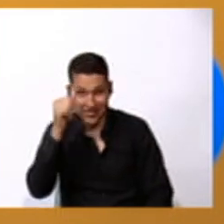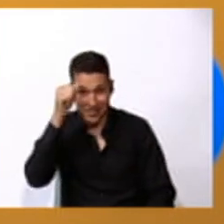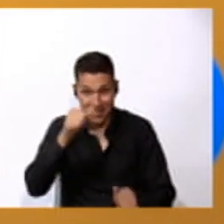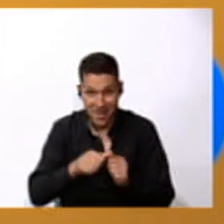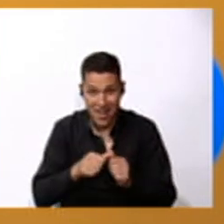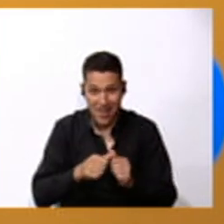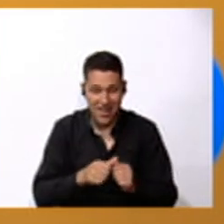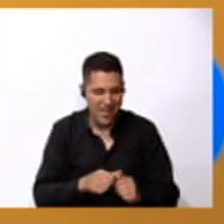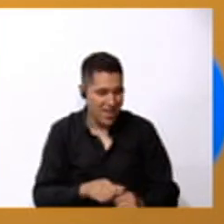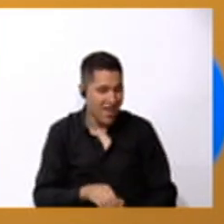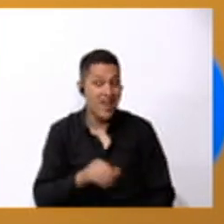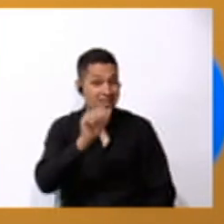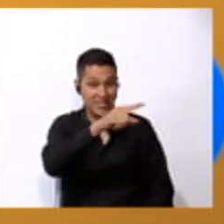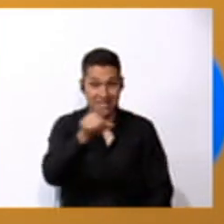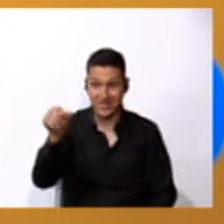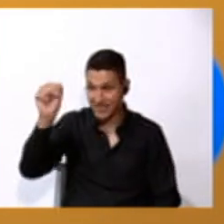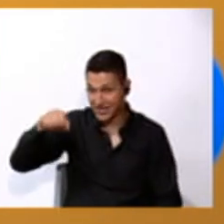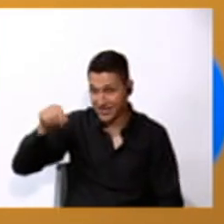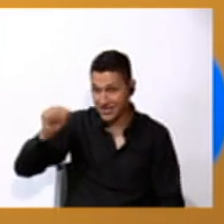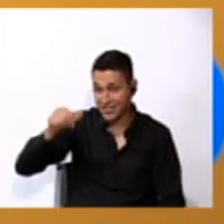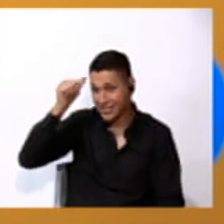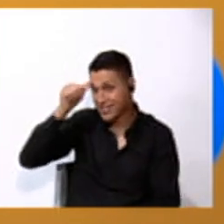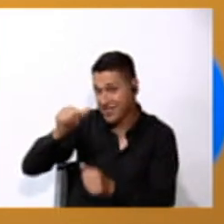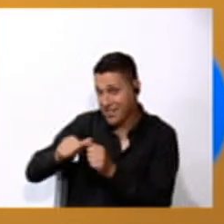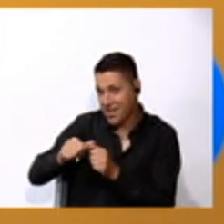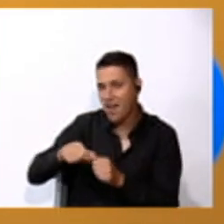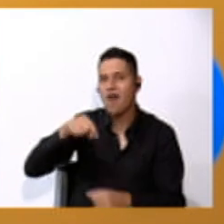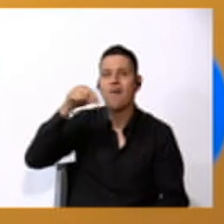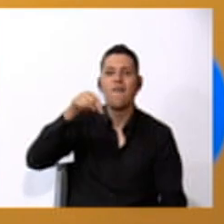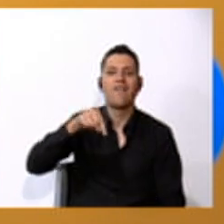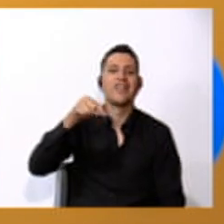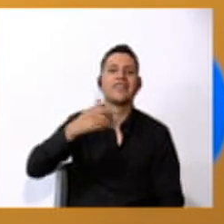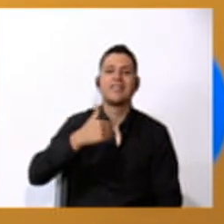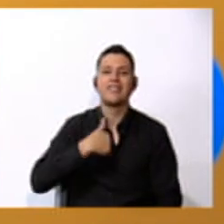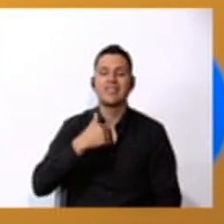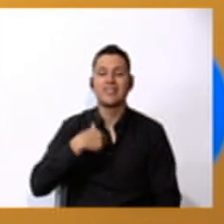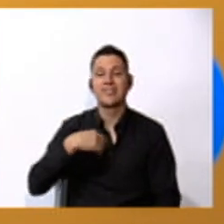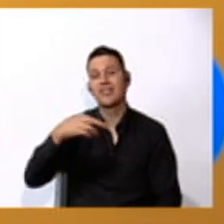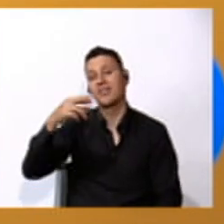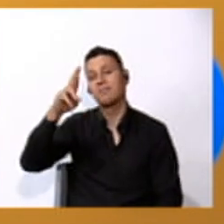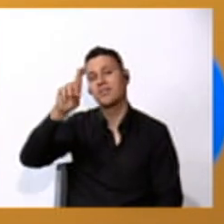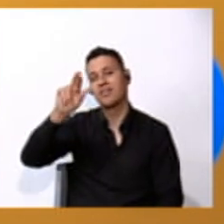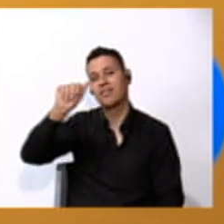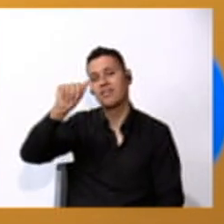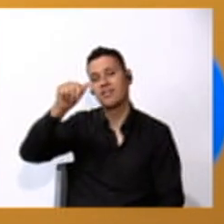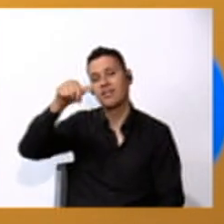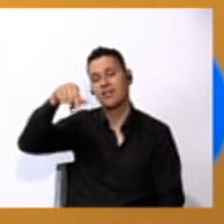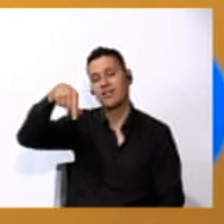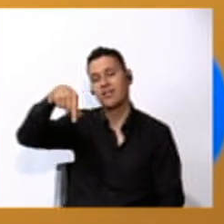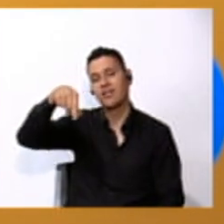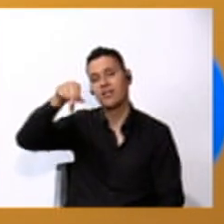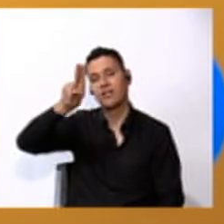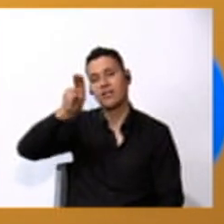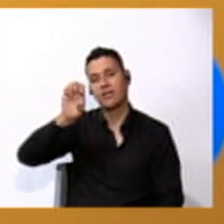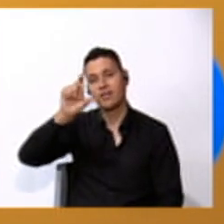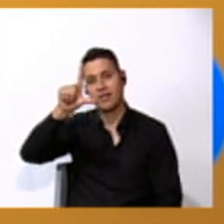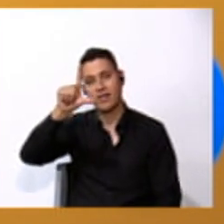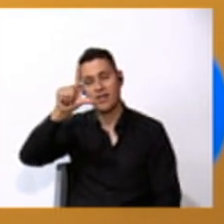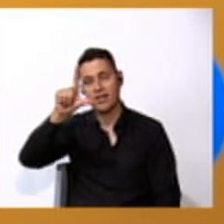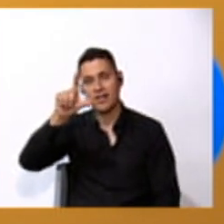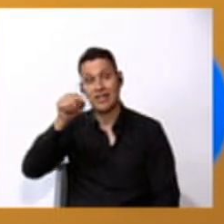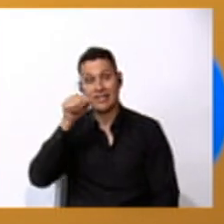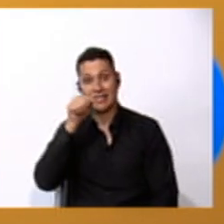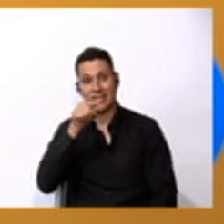well today we have Raquel Raquel Raquel is going to sing